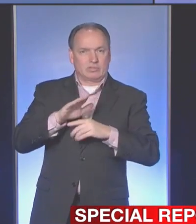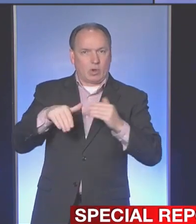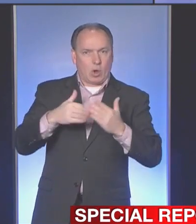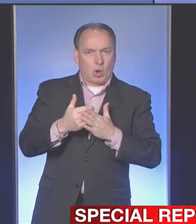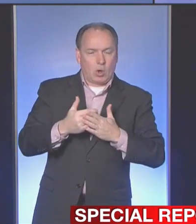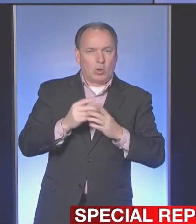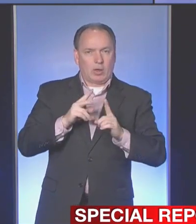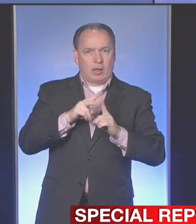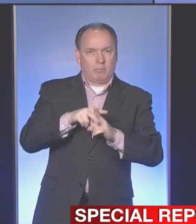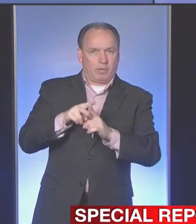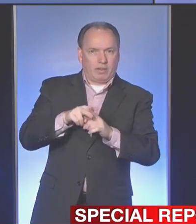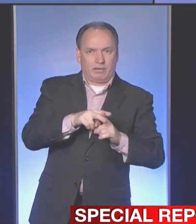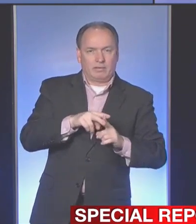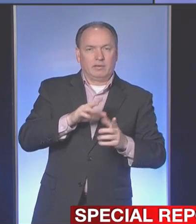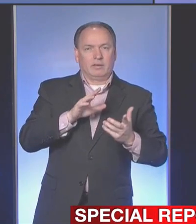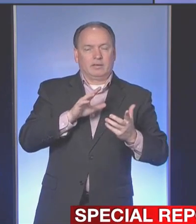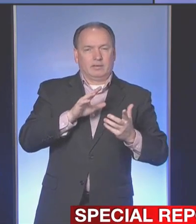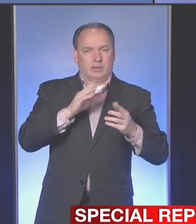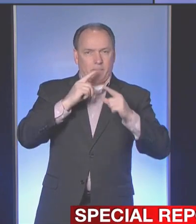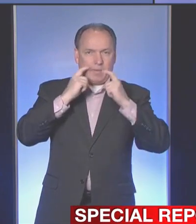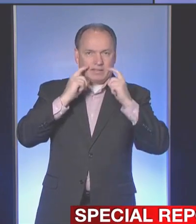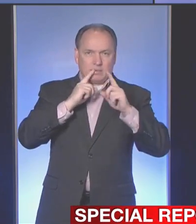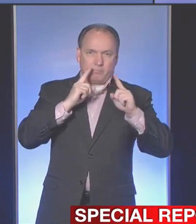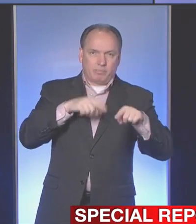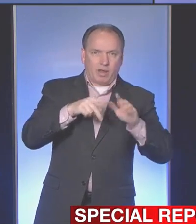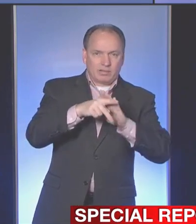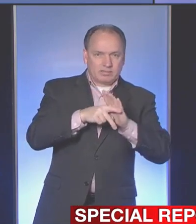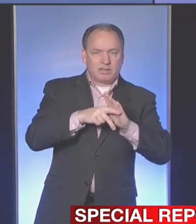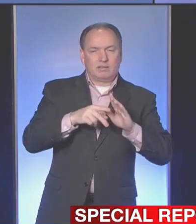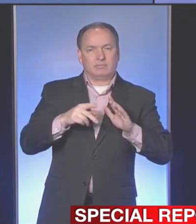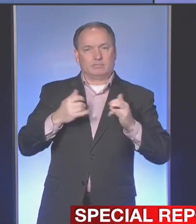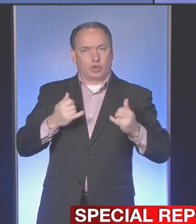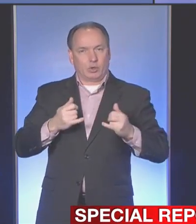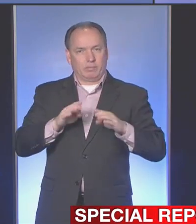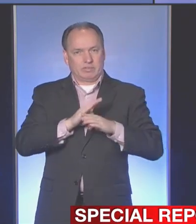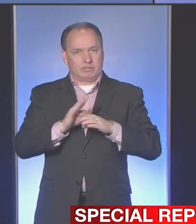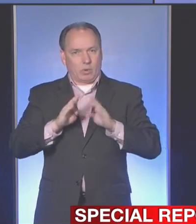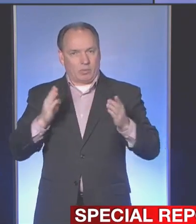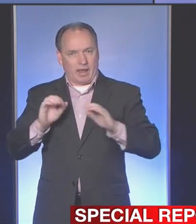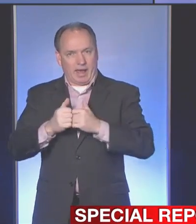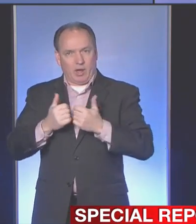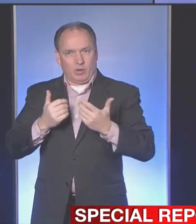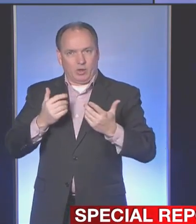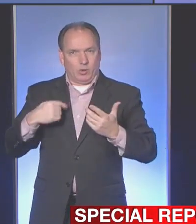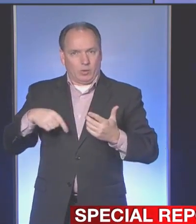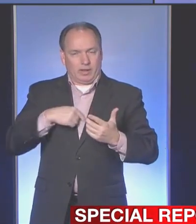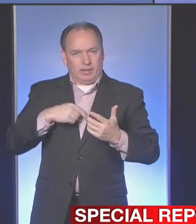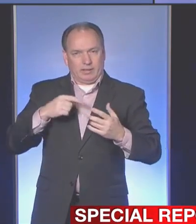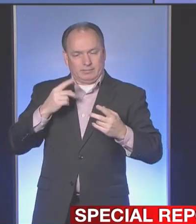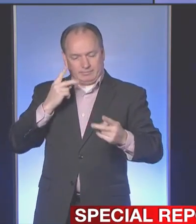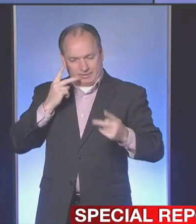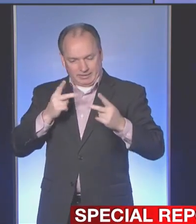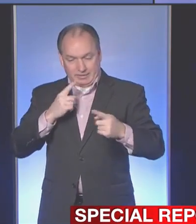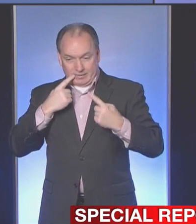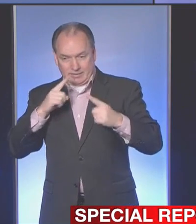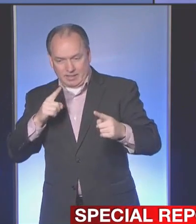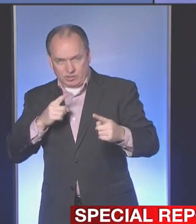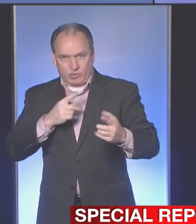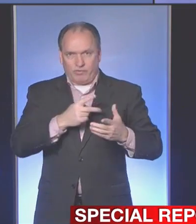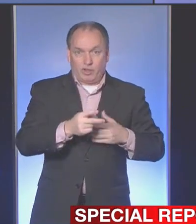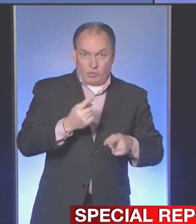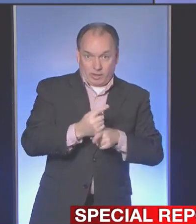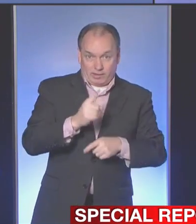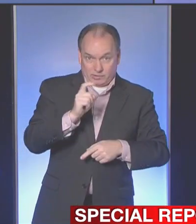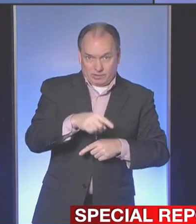implementing this mask policy, the current businesses that are open, you know, how does this, how do we gauge the success of that? I believe was your question.